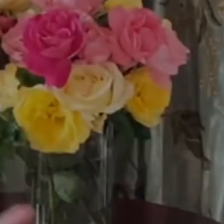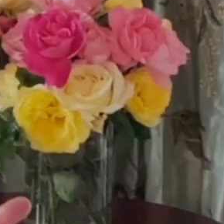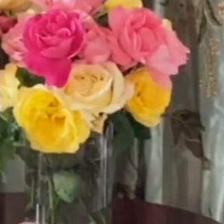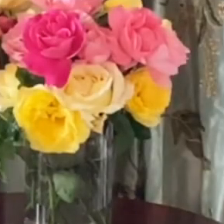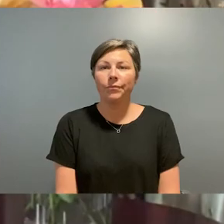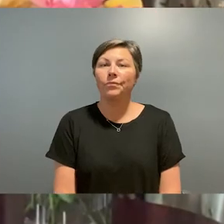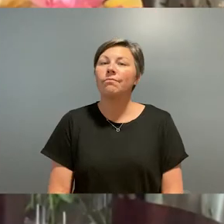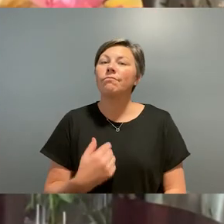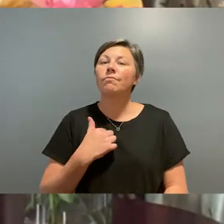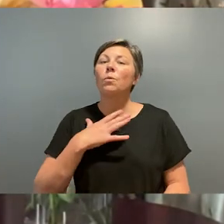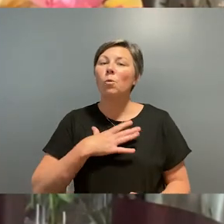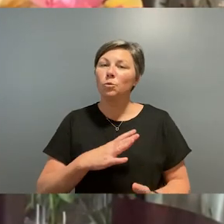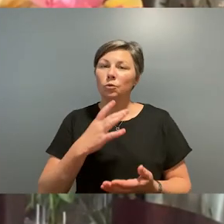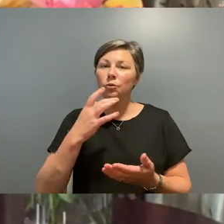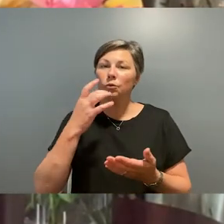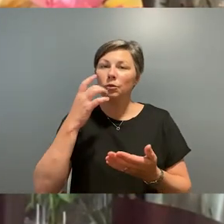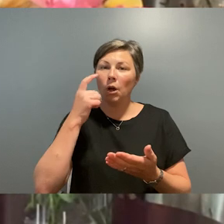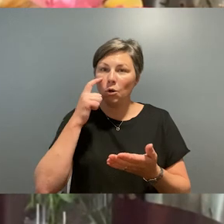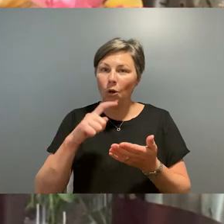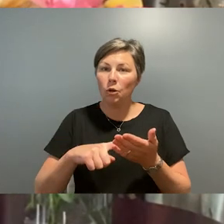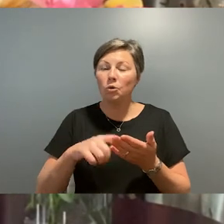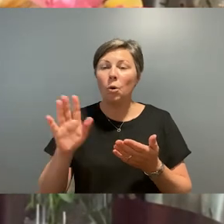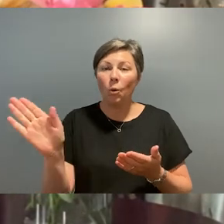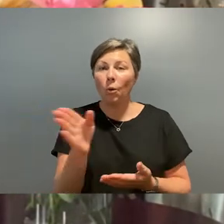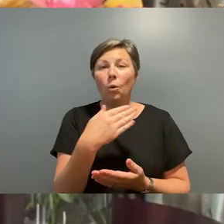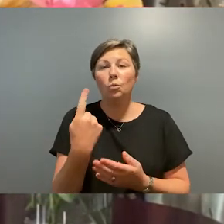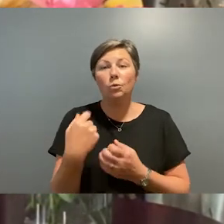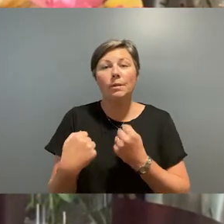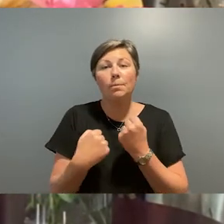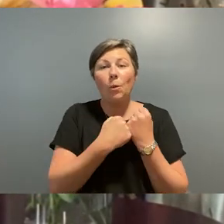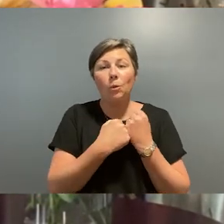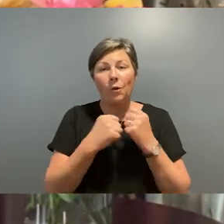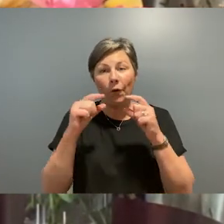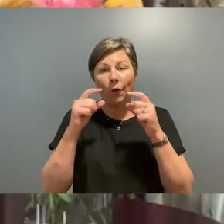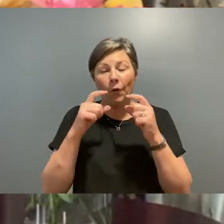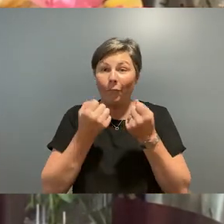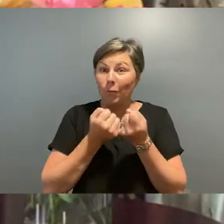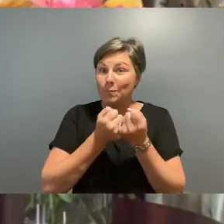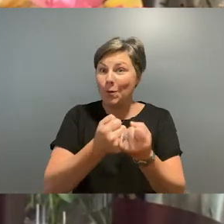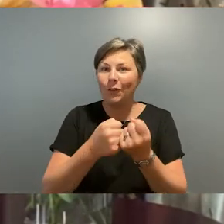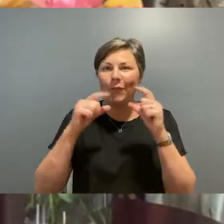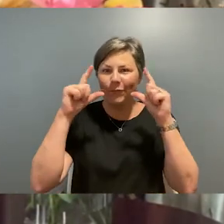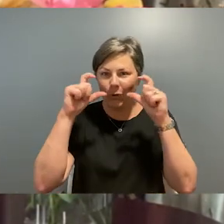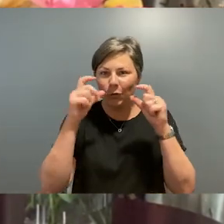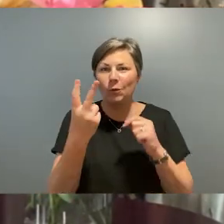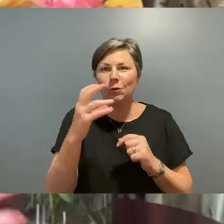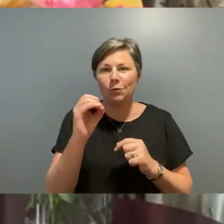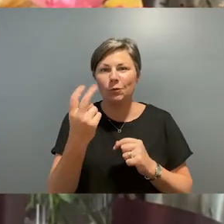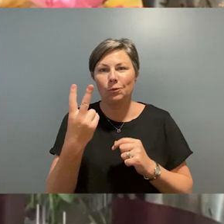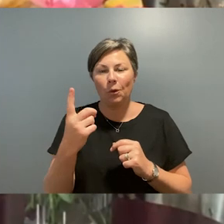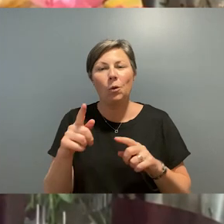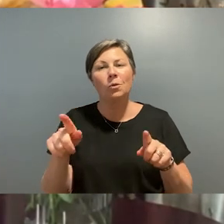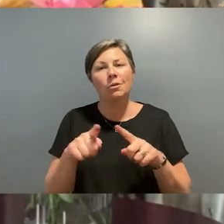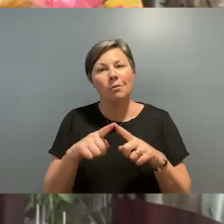Let me start by acknowledging all the supporters of Photo 2021 and also, of course, the